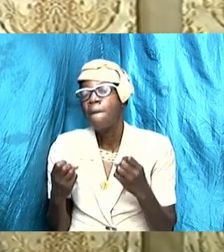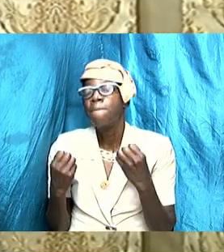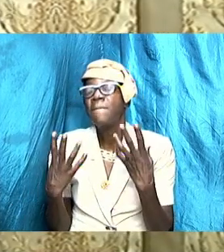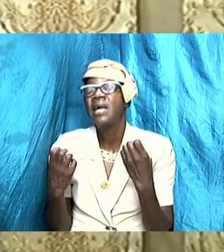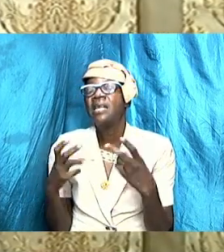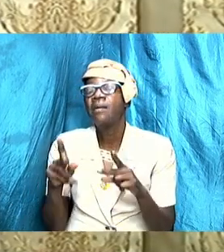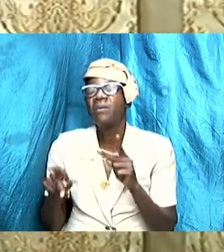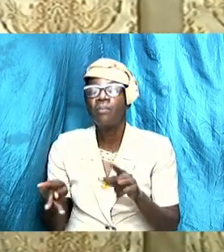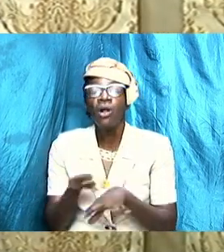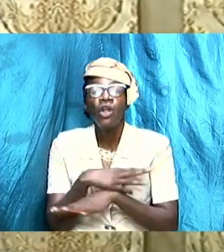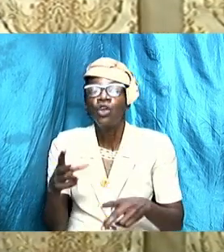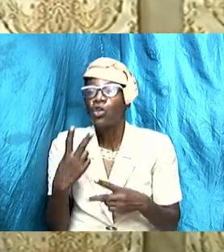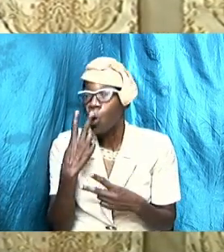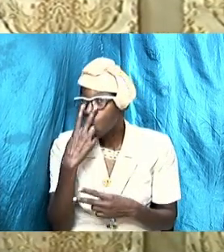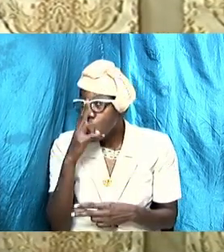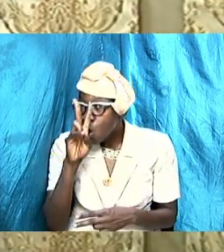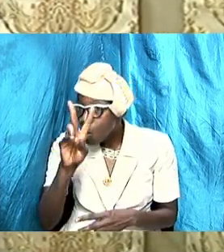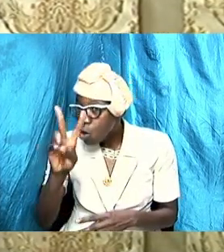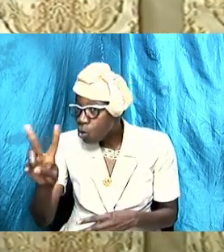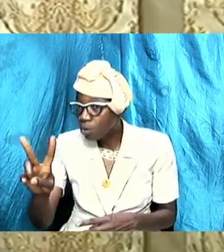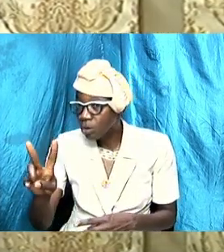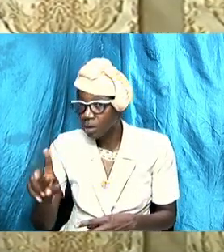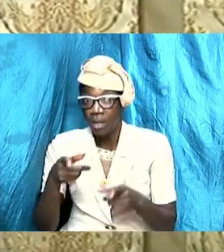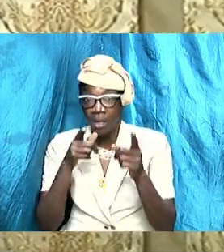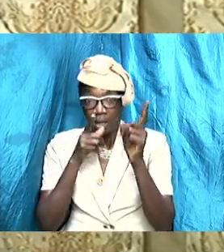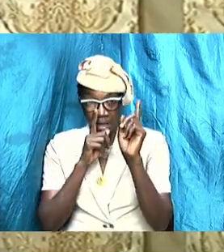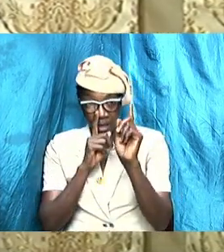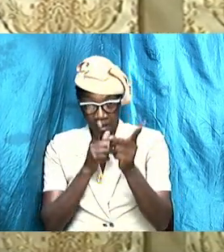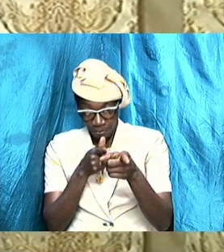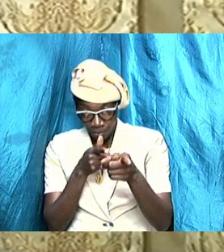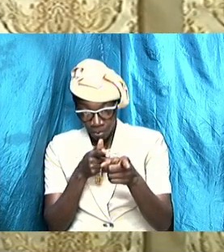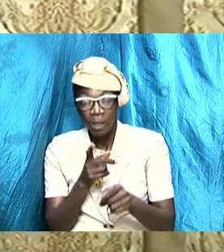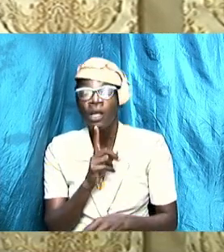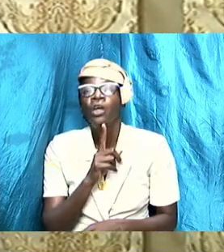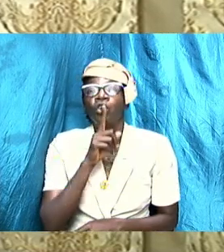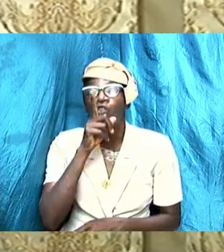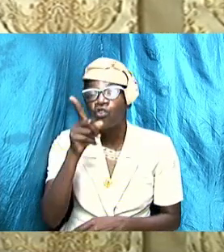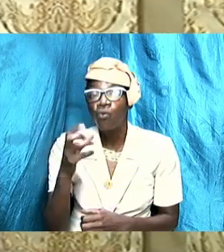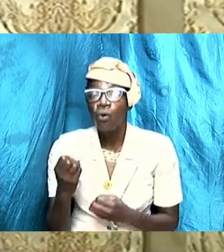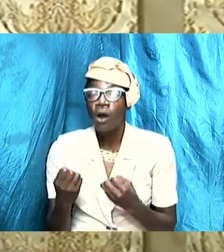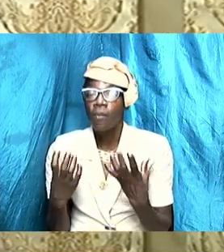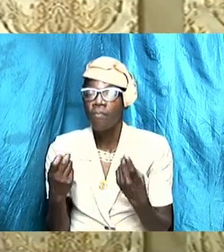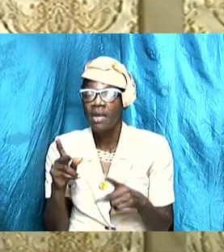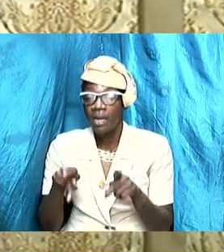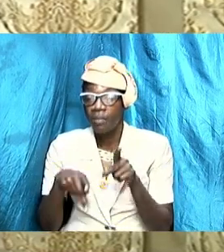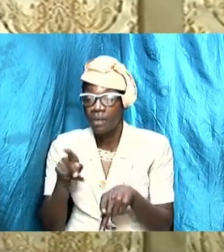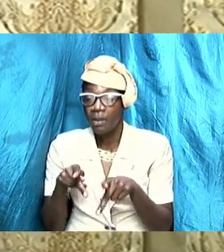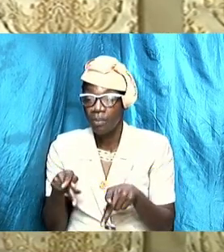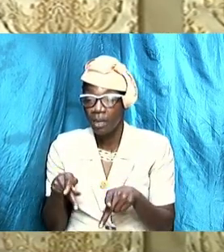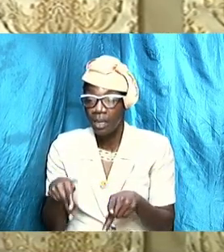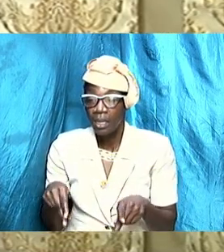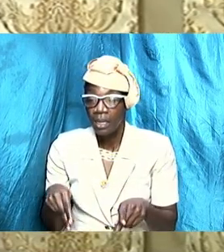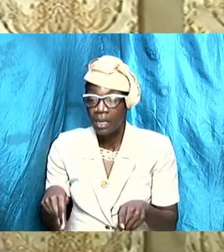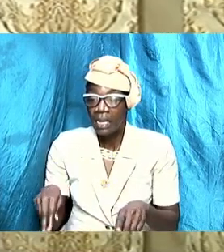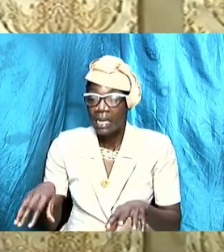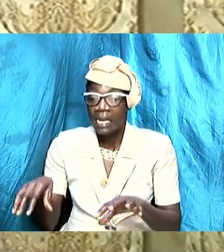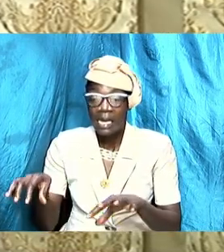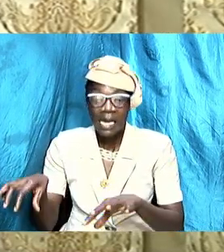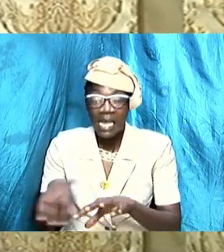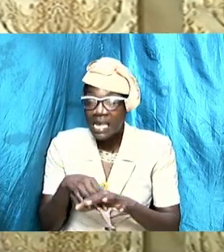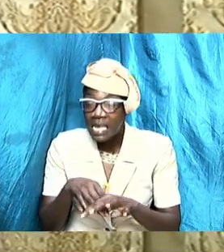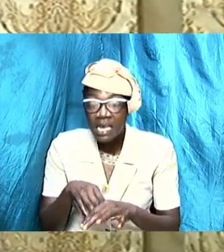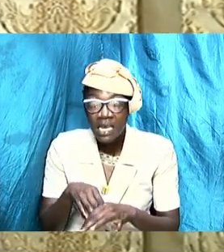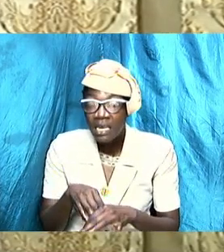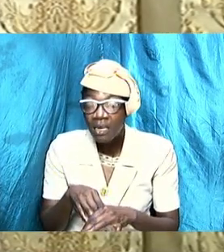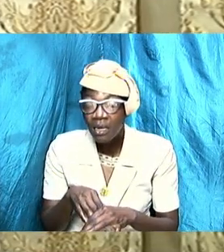over the years. I am convinced that many have engaged in relationships and do not have a